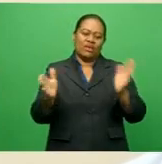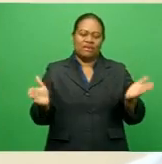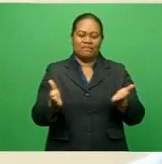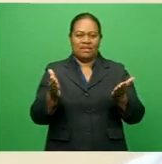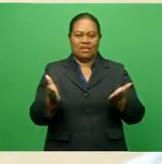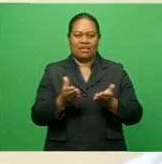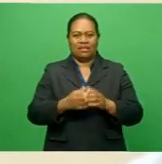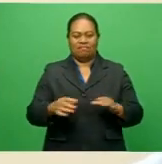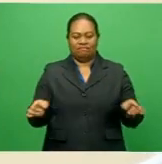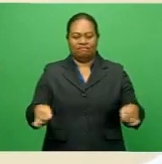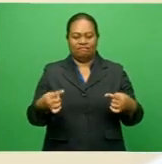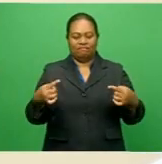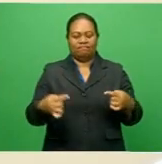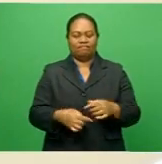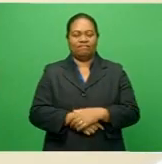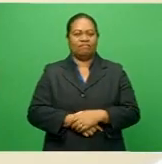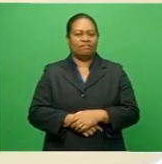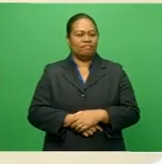travel in baseball.